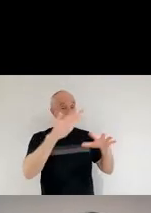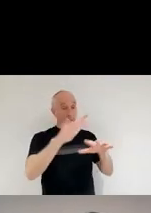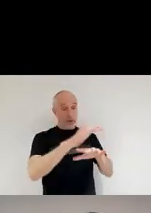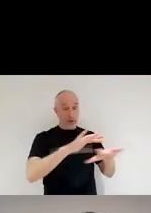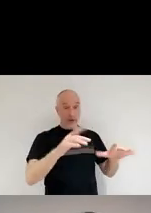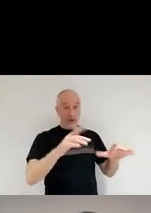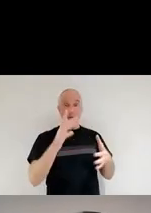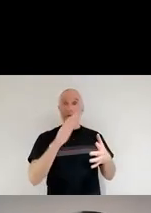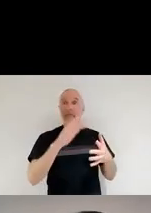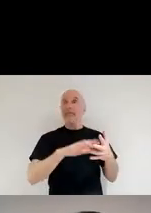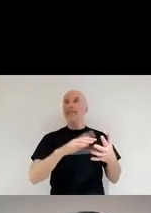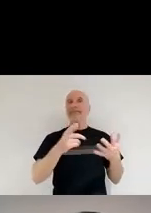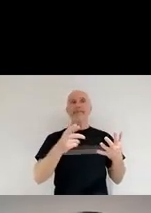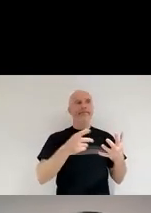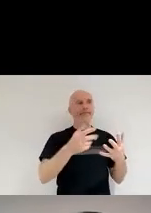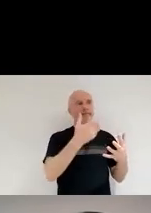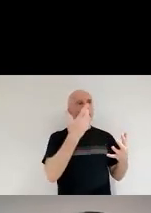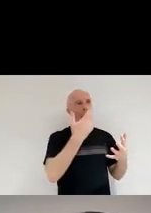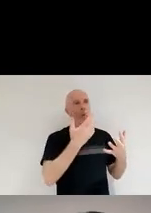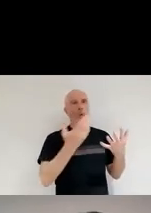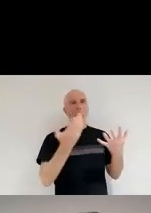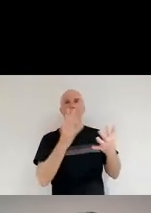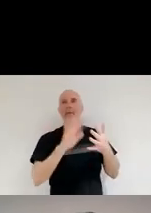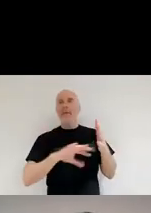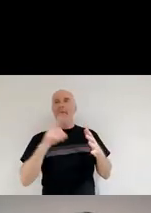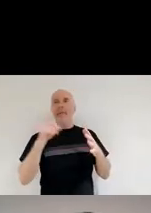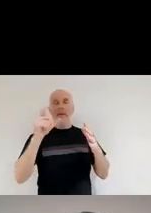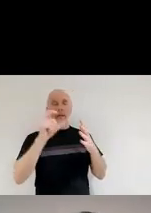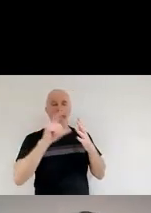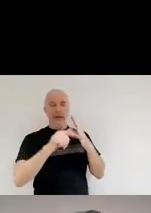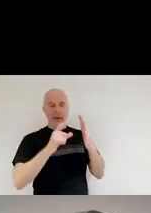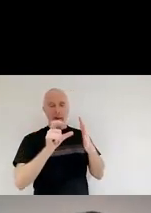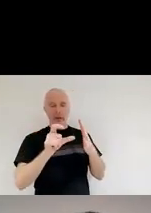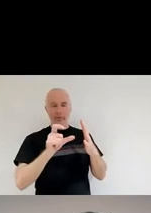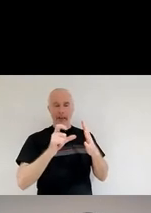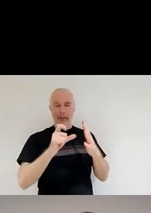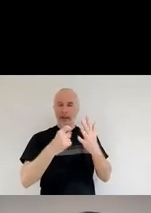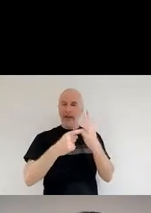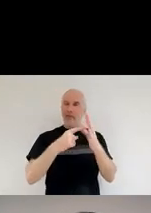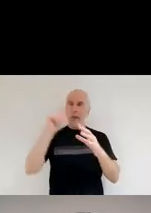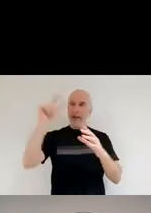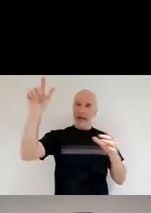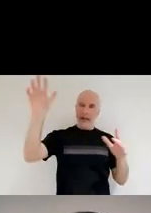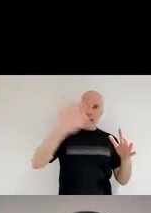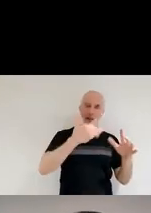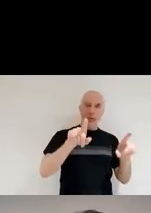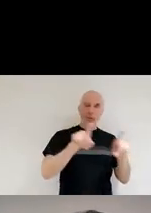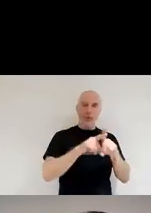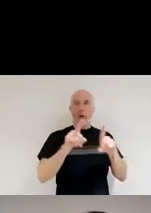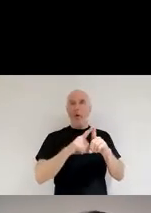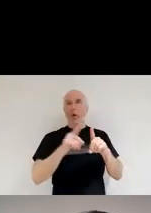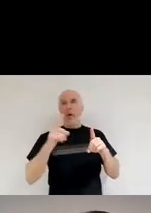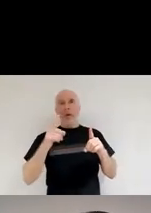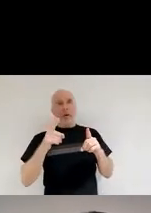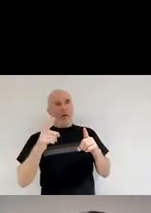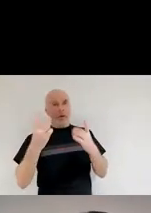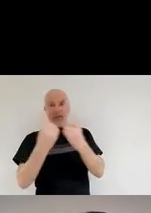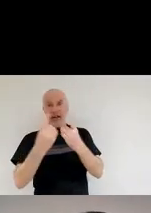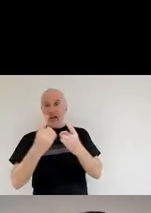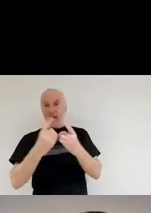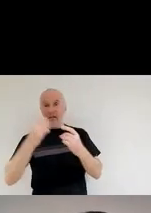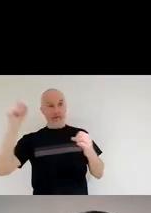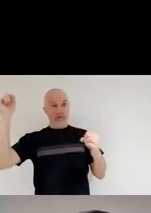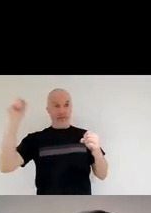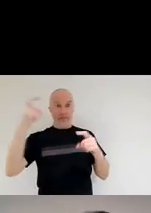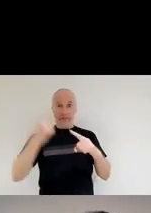rays and atoms moving at very large speeds and also very energetic photons that can help this dust